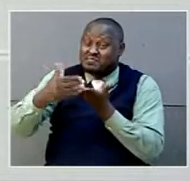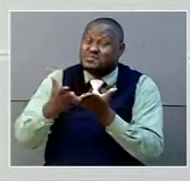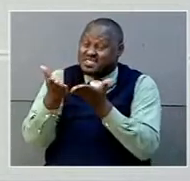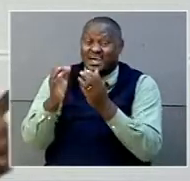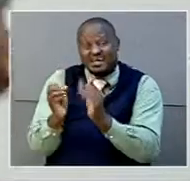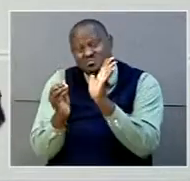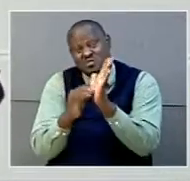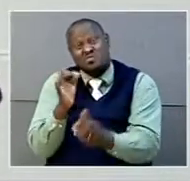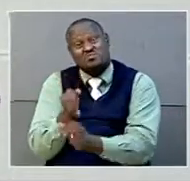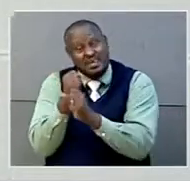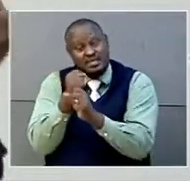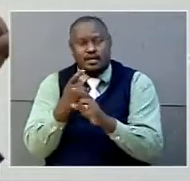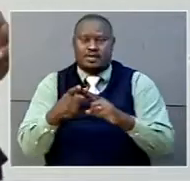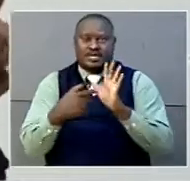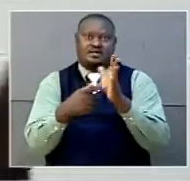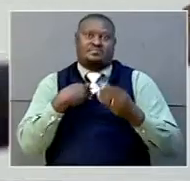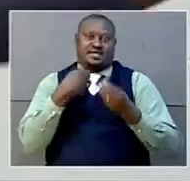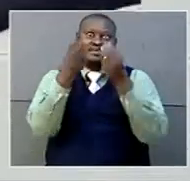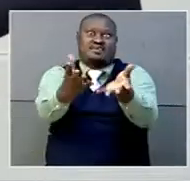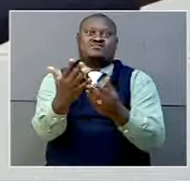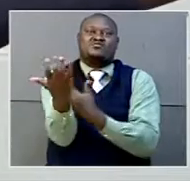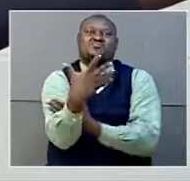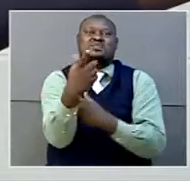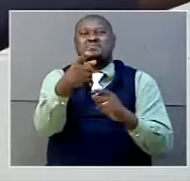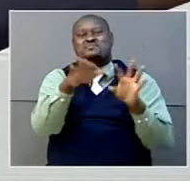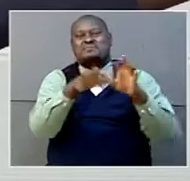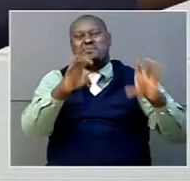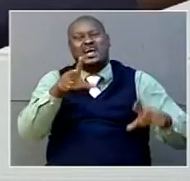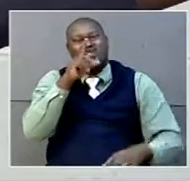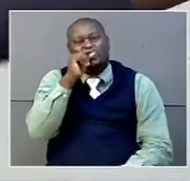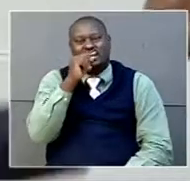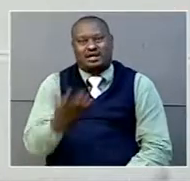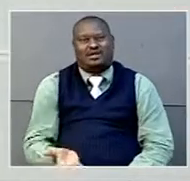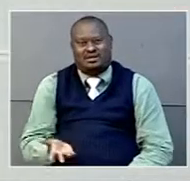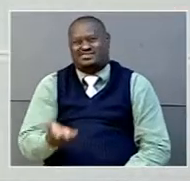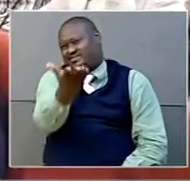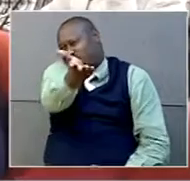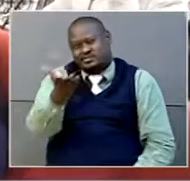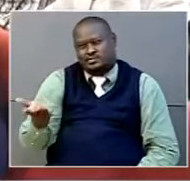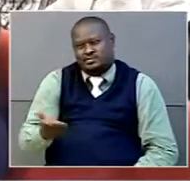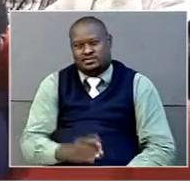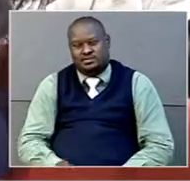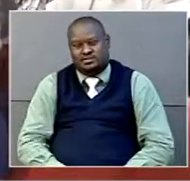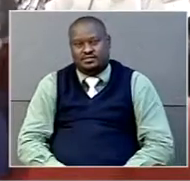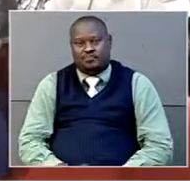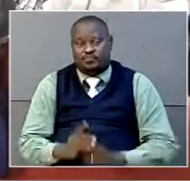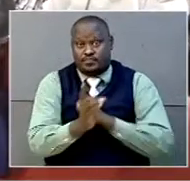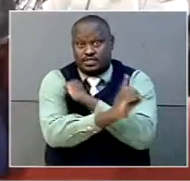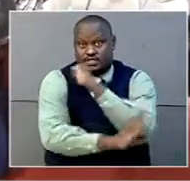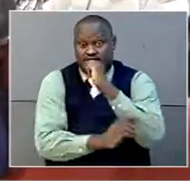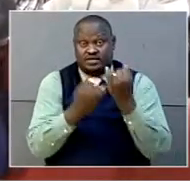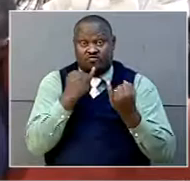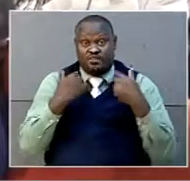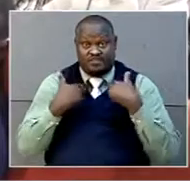for them. But if I give you a computer, and you are not on Twitter, I get it. District information officers